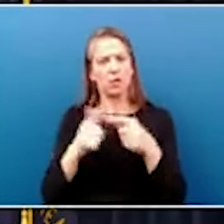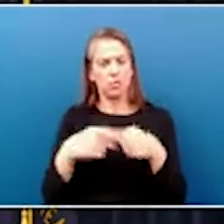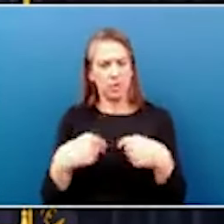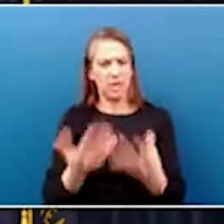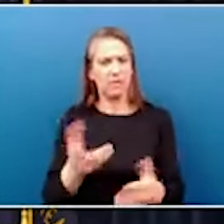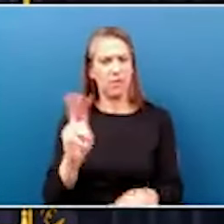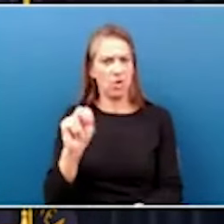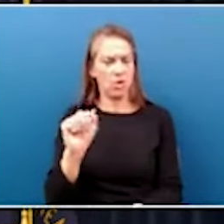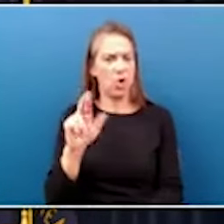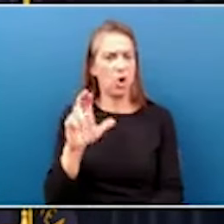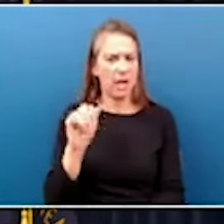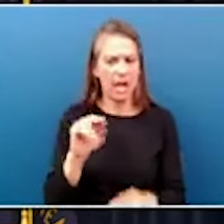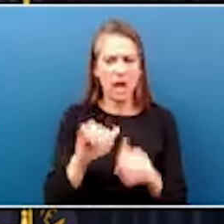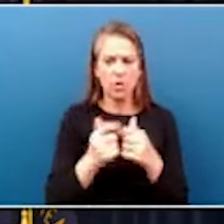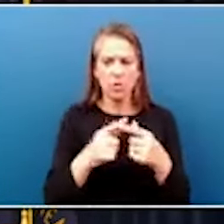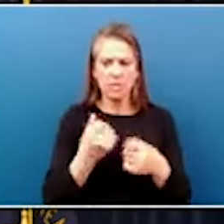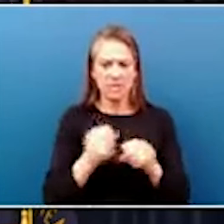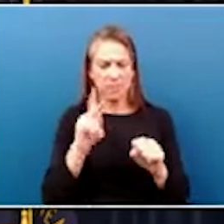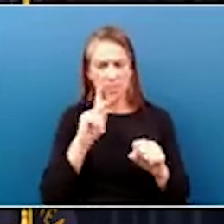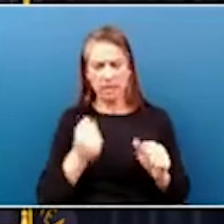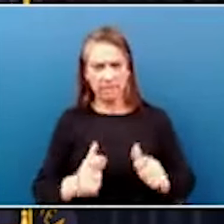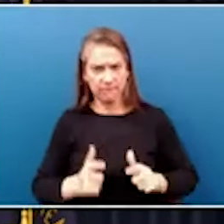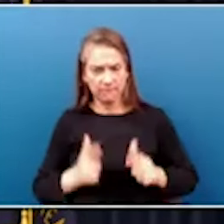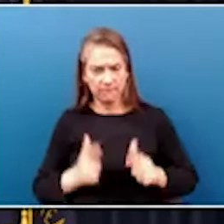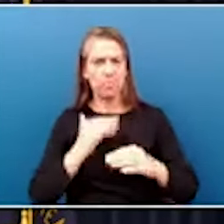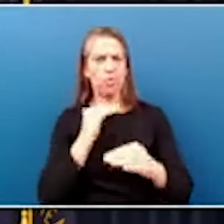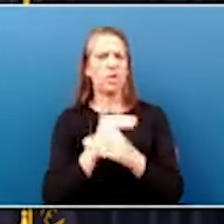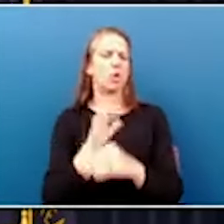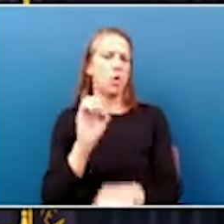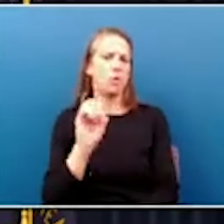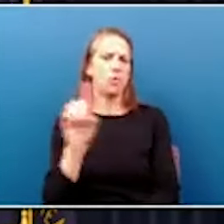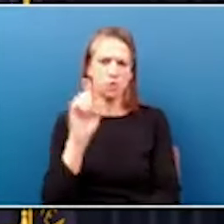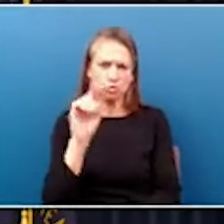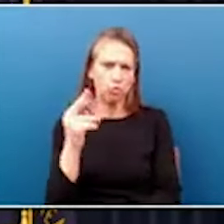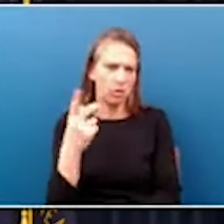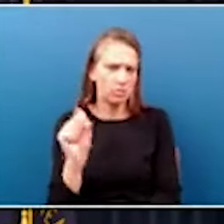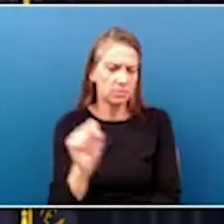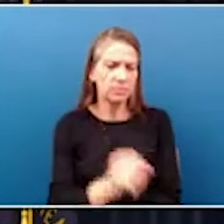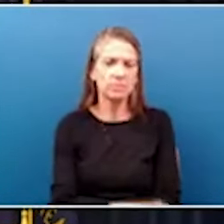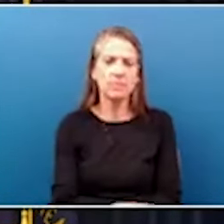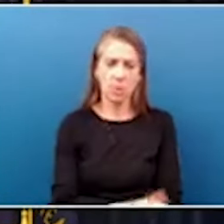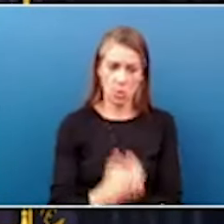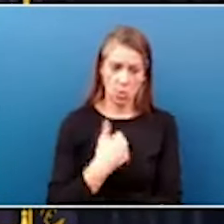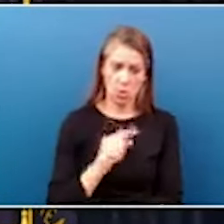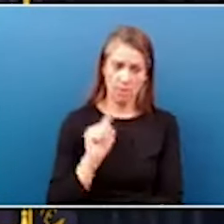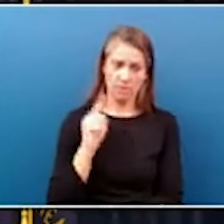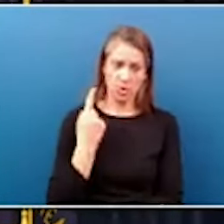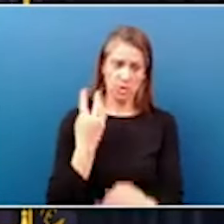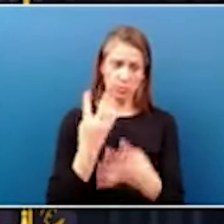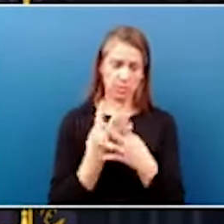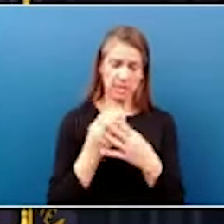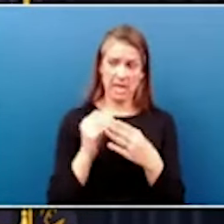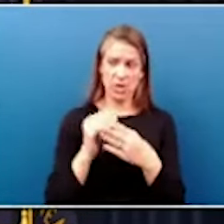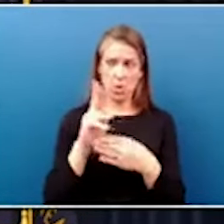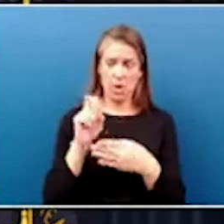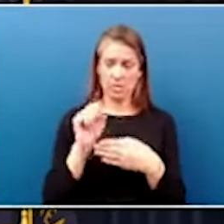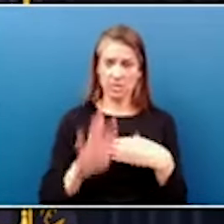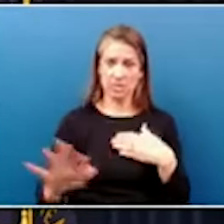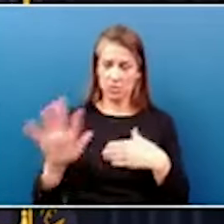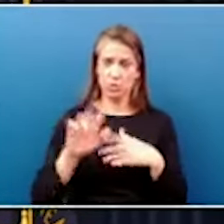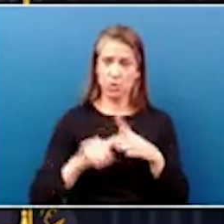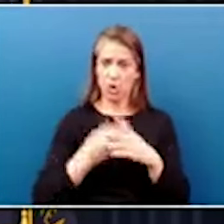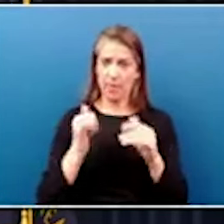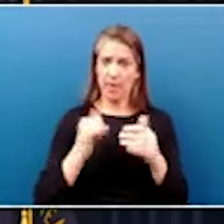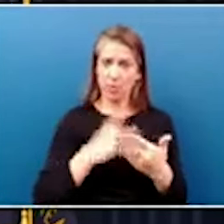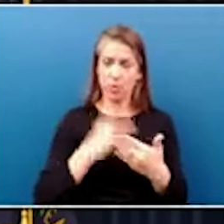saving lives to prevent drug overdoses. I think we're the first prison system in the nation to implement this program. There may